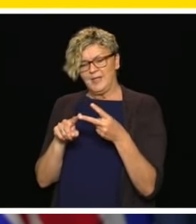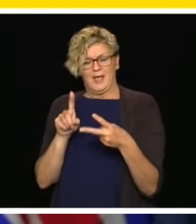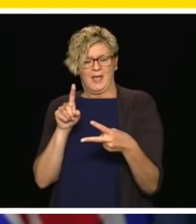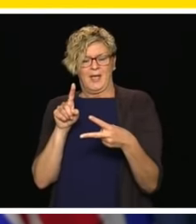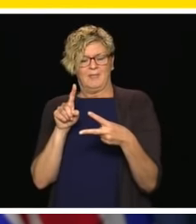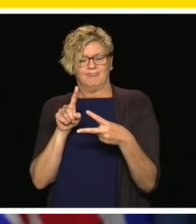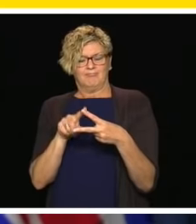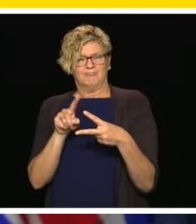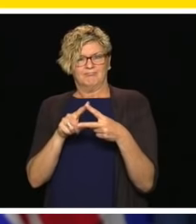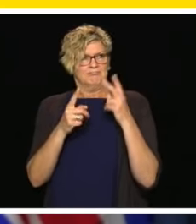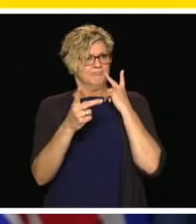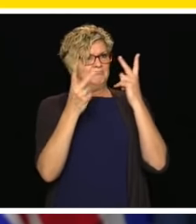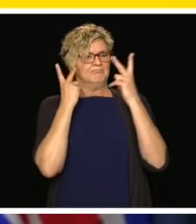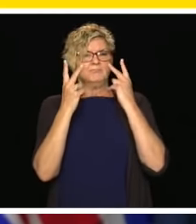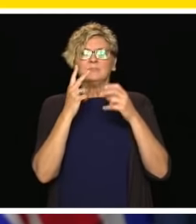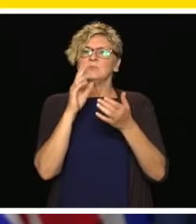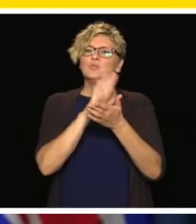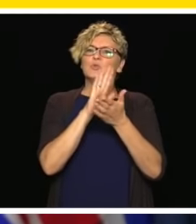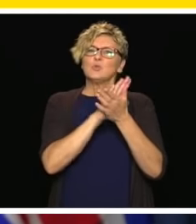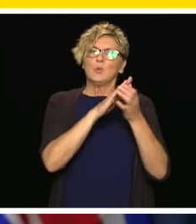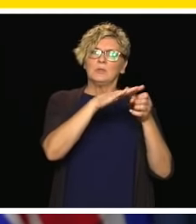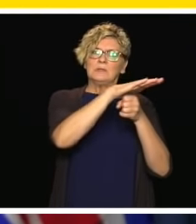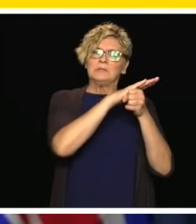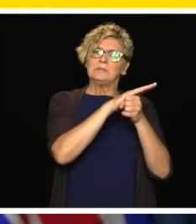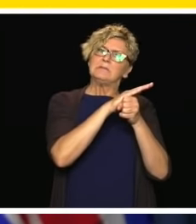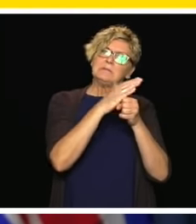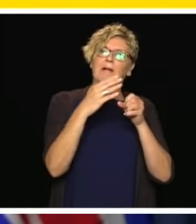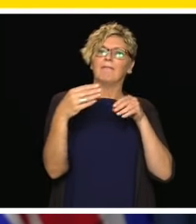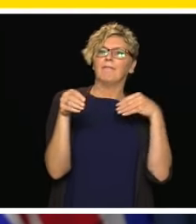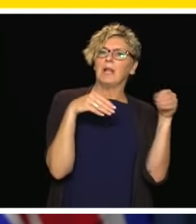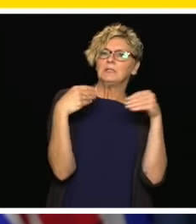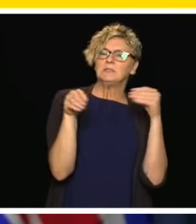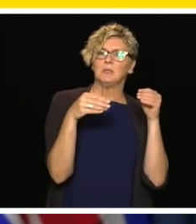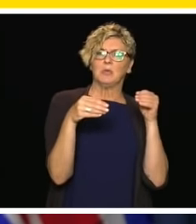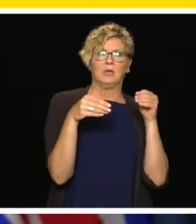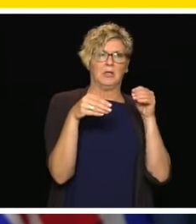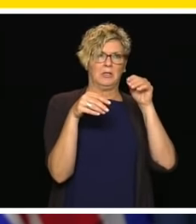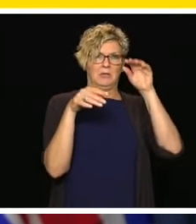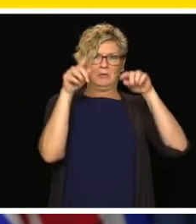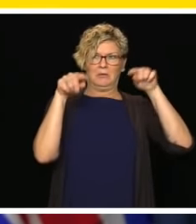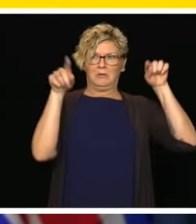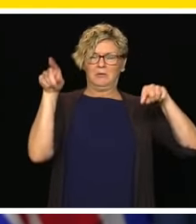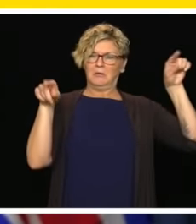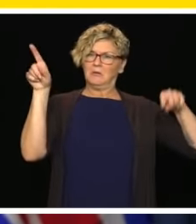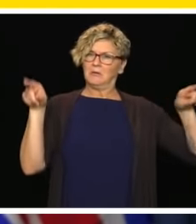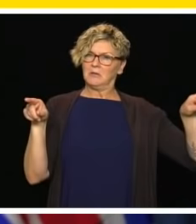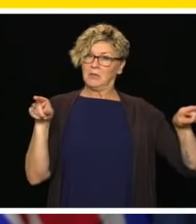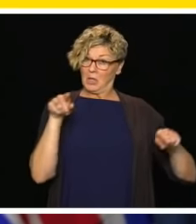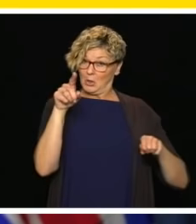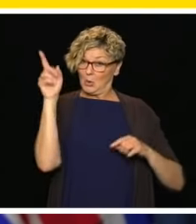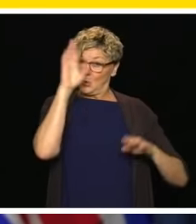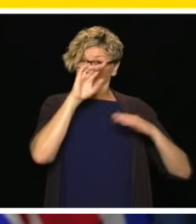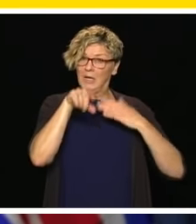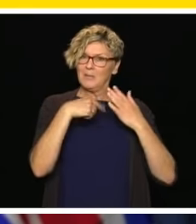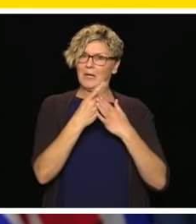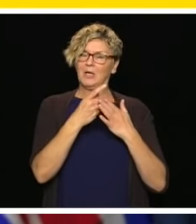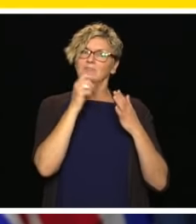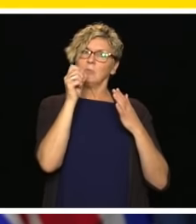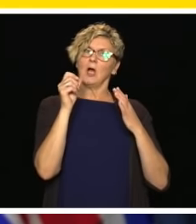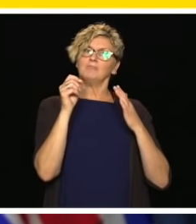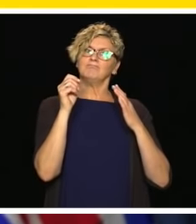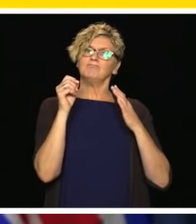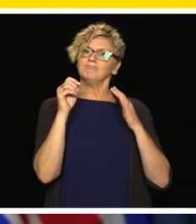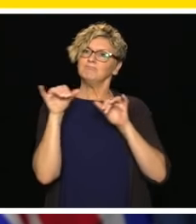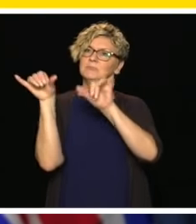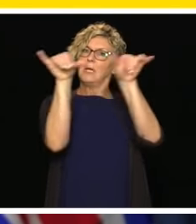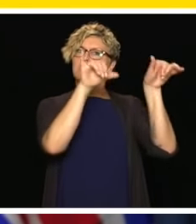and it's with all this flexibility between the different districts. I'm worried, wondering if you're worried about inequities between the districts and